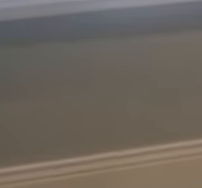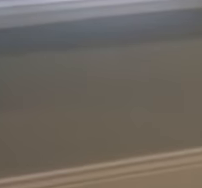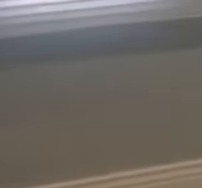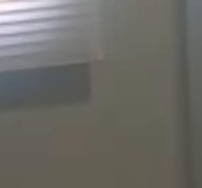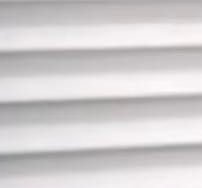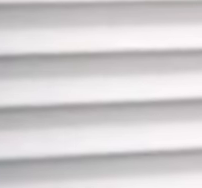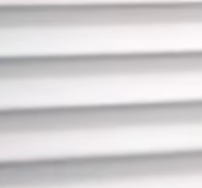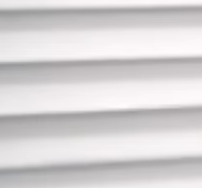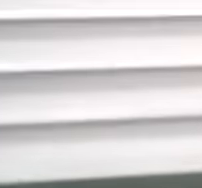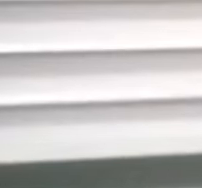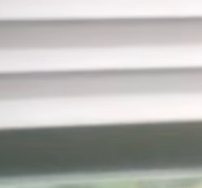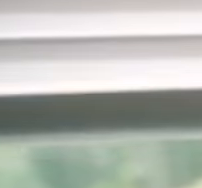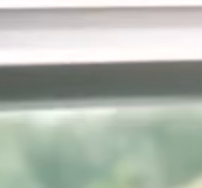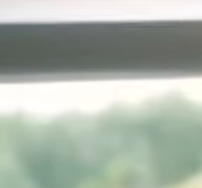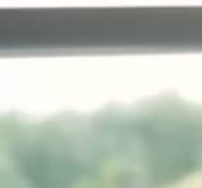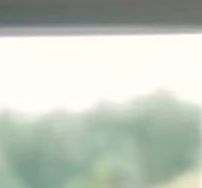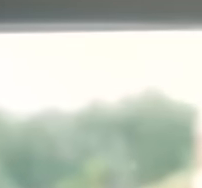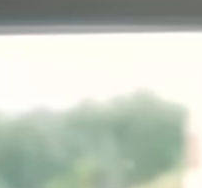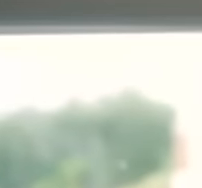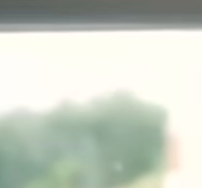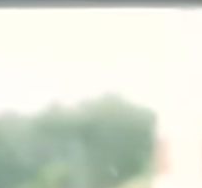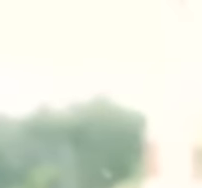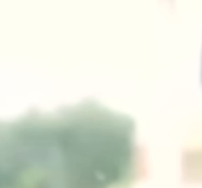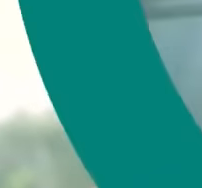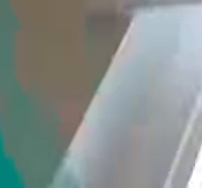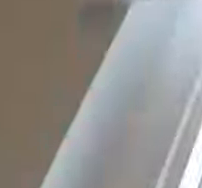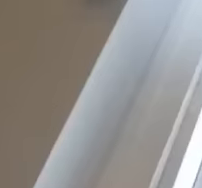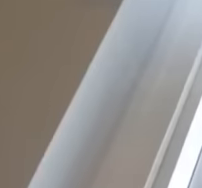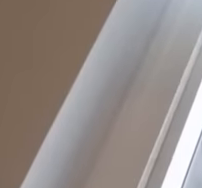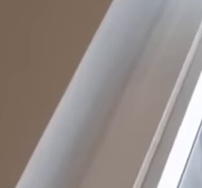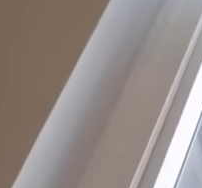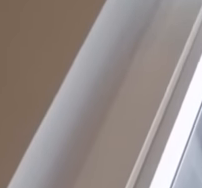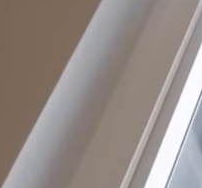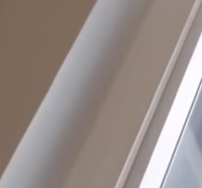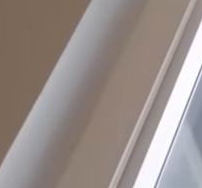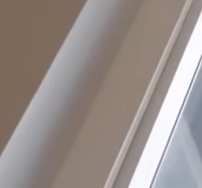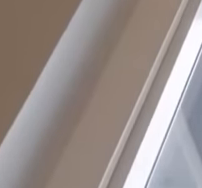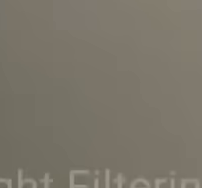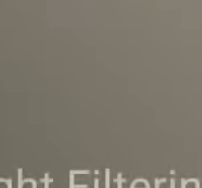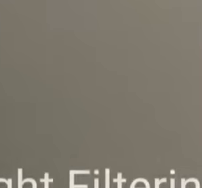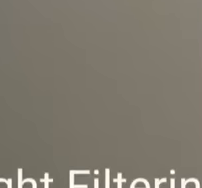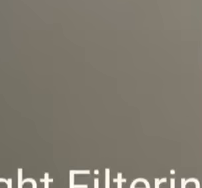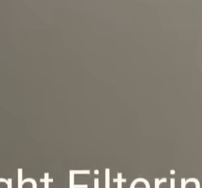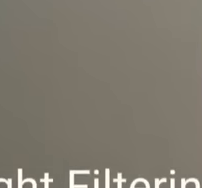See we'll be